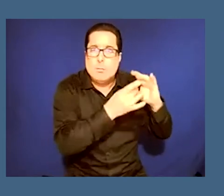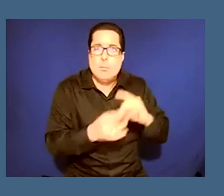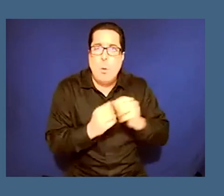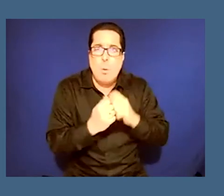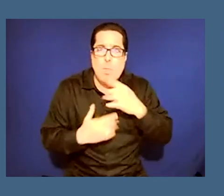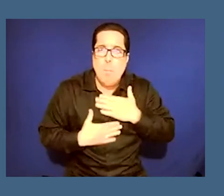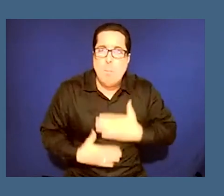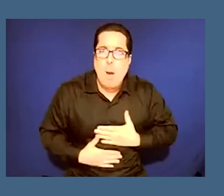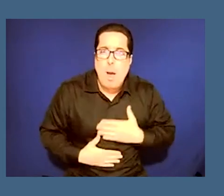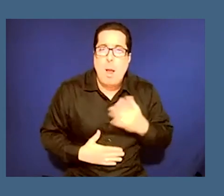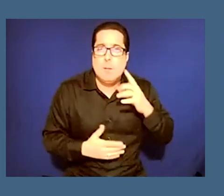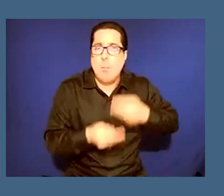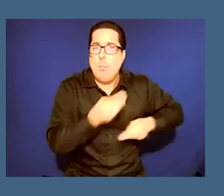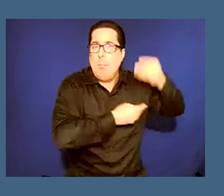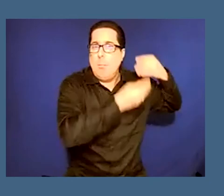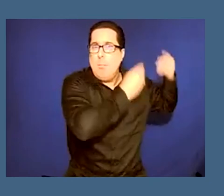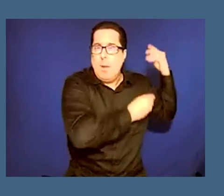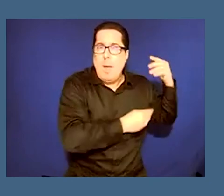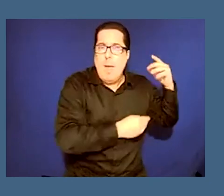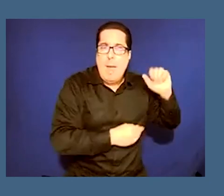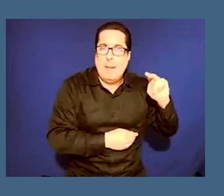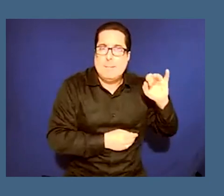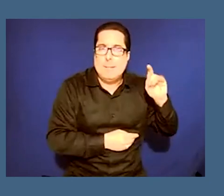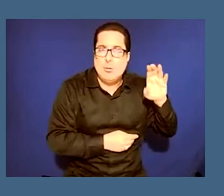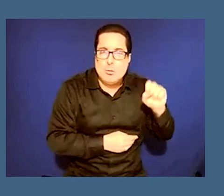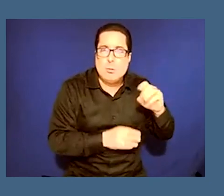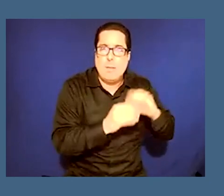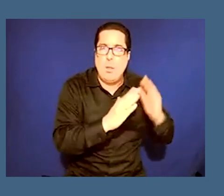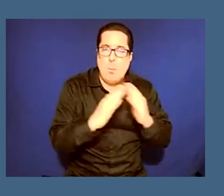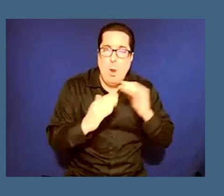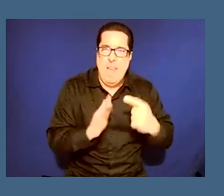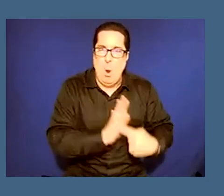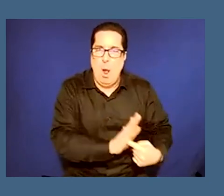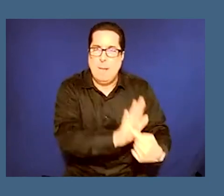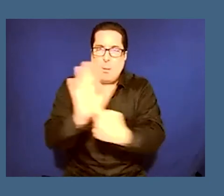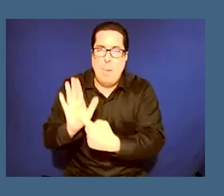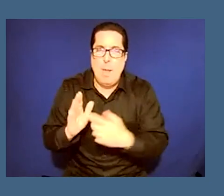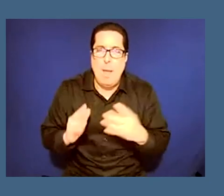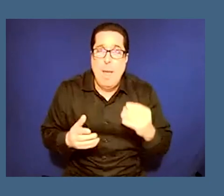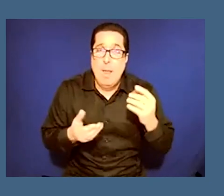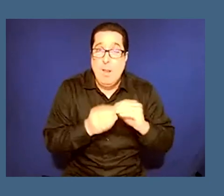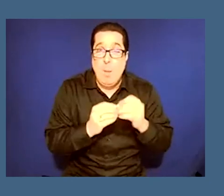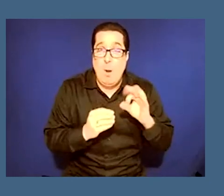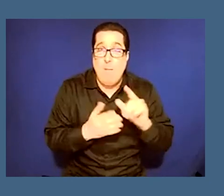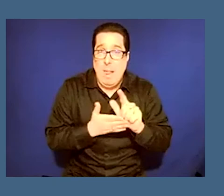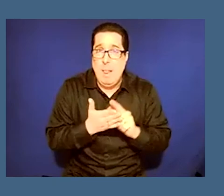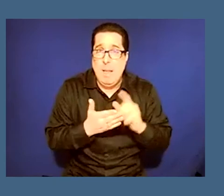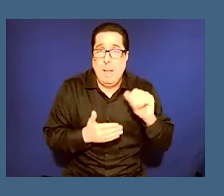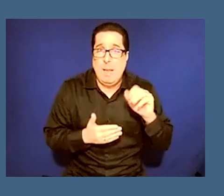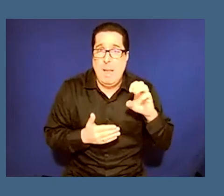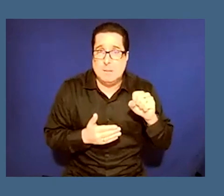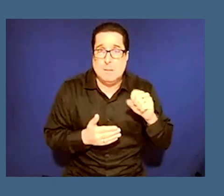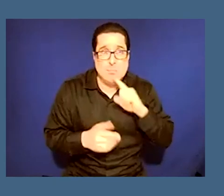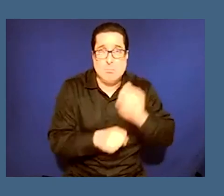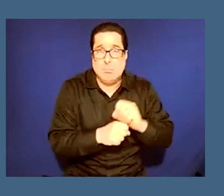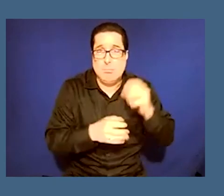ancestors for these communities and now are on display and you know the number of legal cases that have come up involving these works